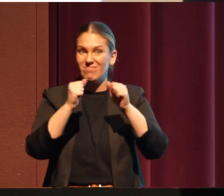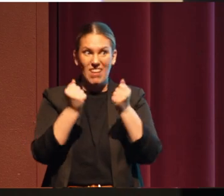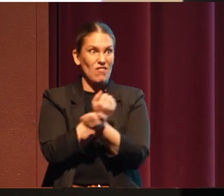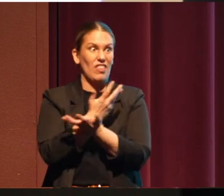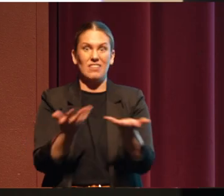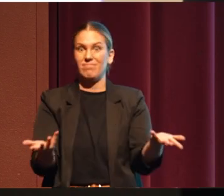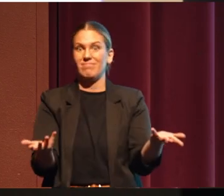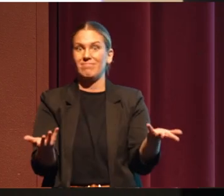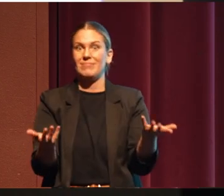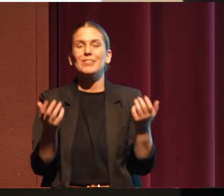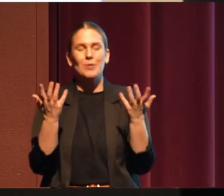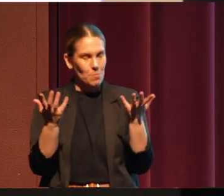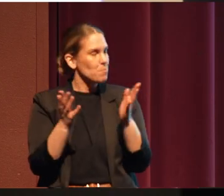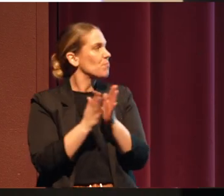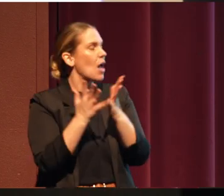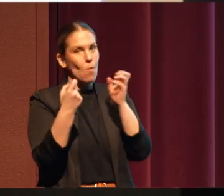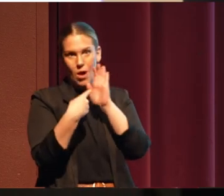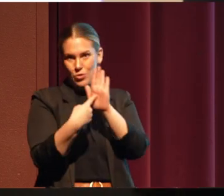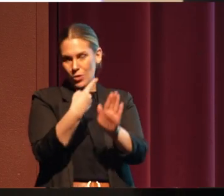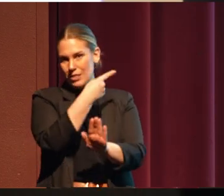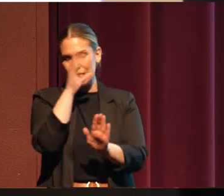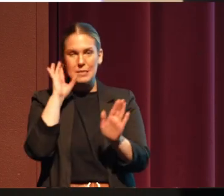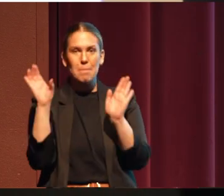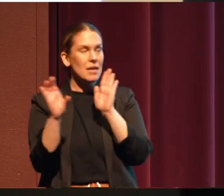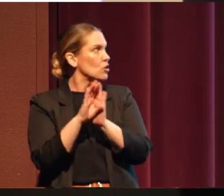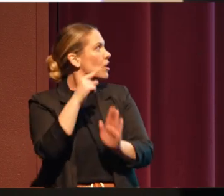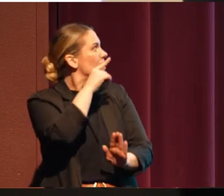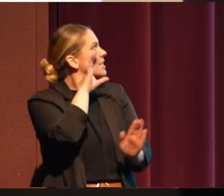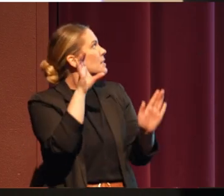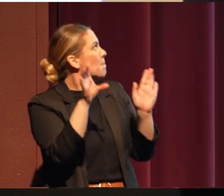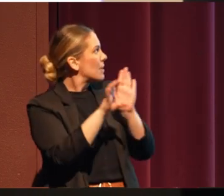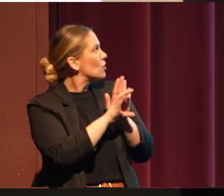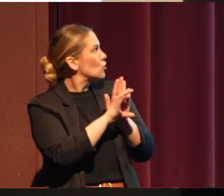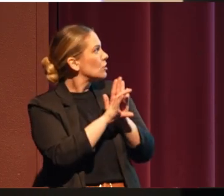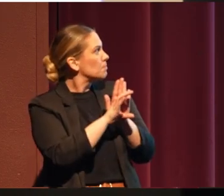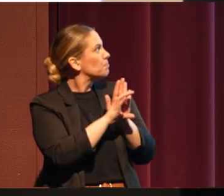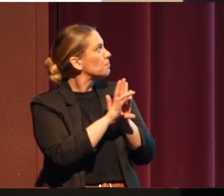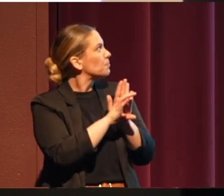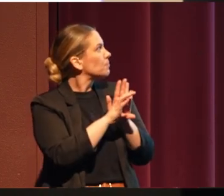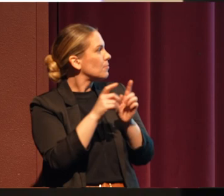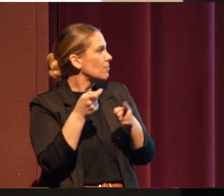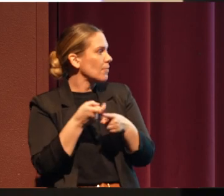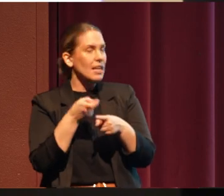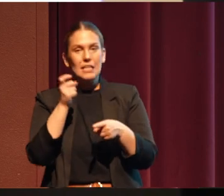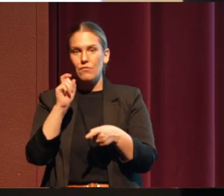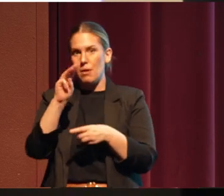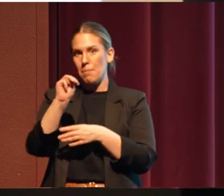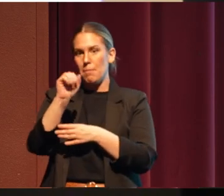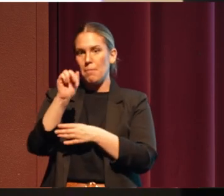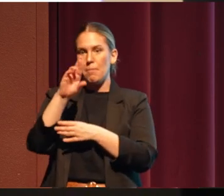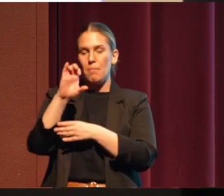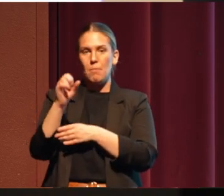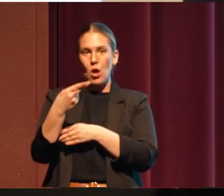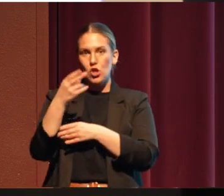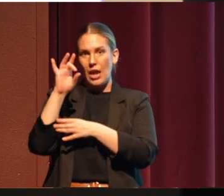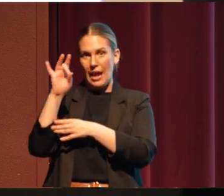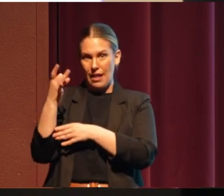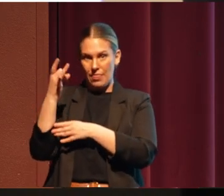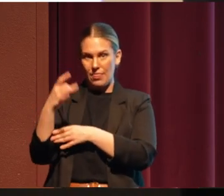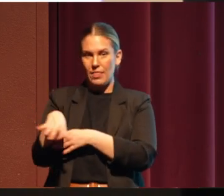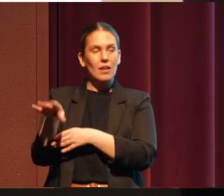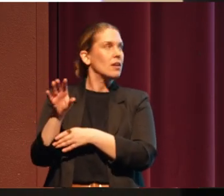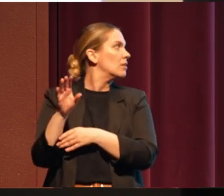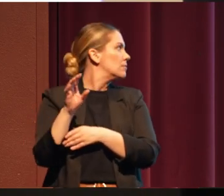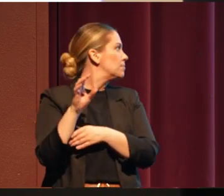And I want to show you this picture. This picture right here is from March 8th. This is Copco